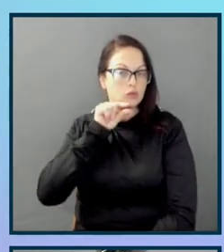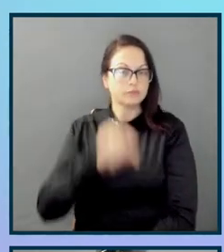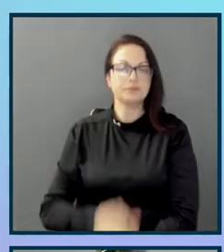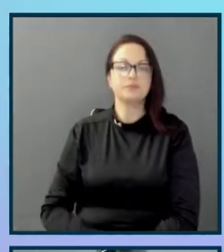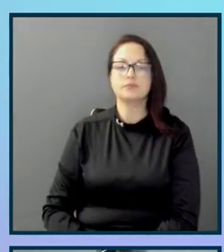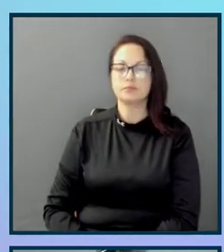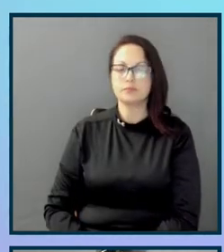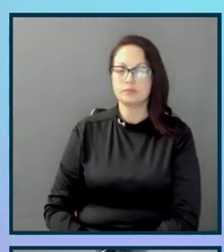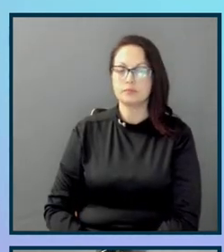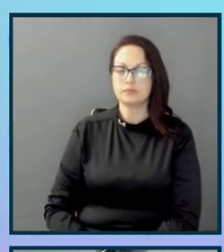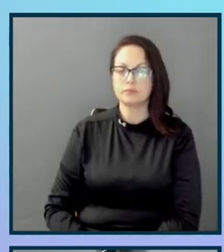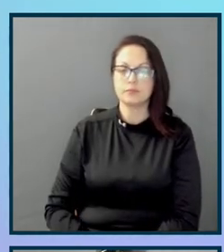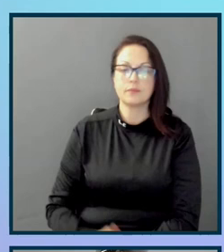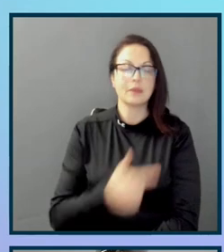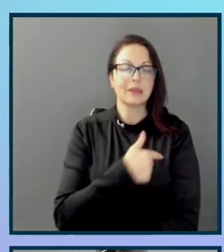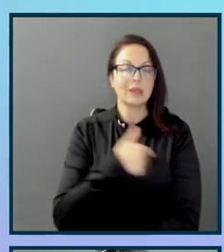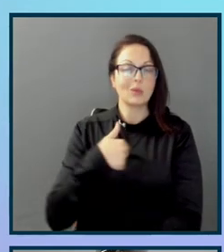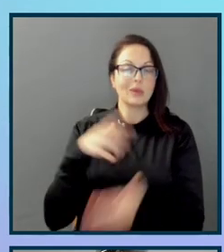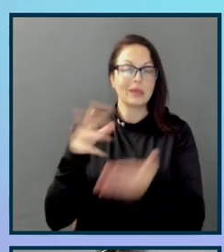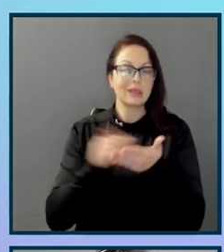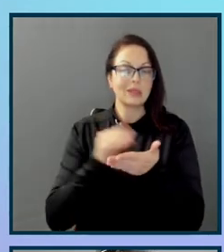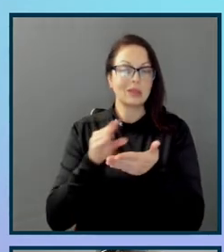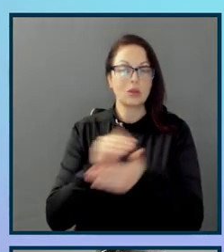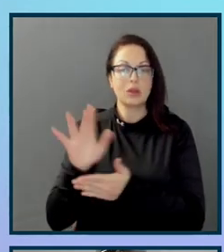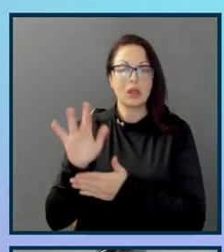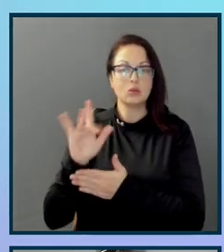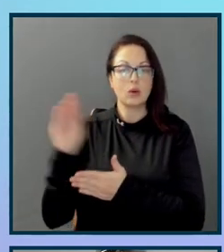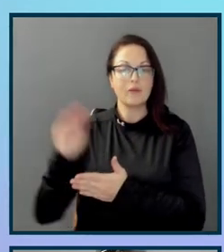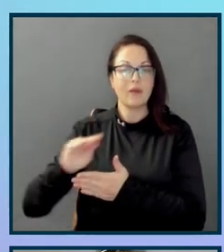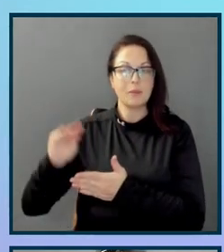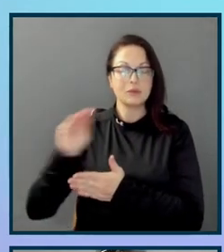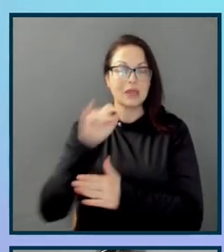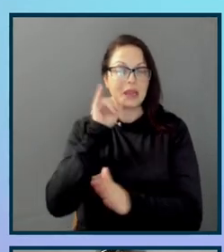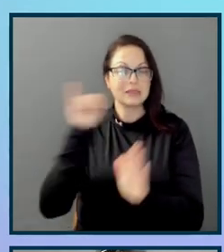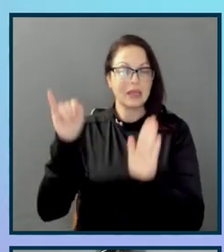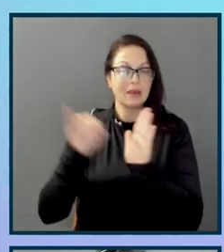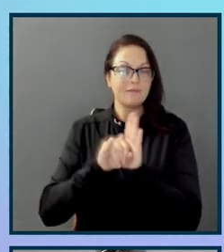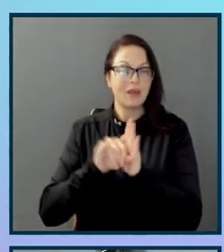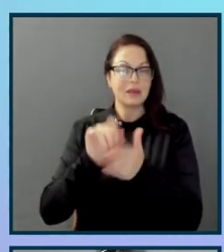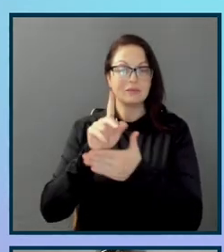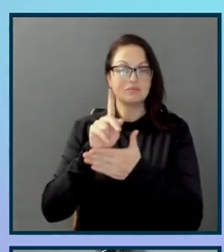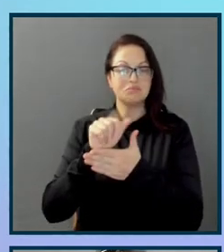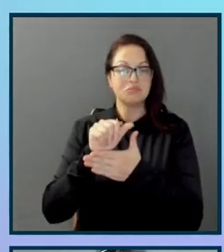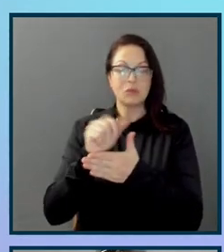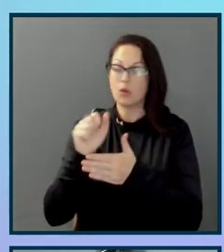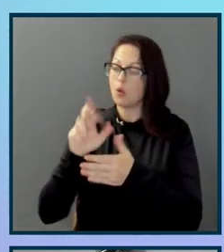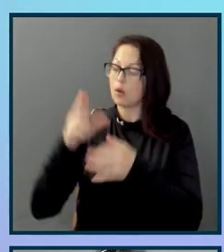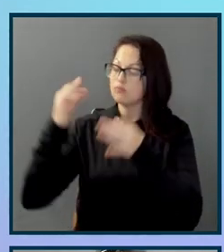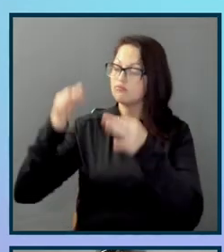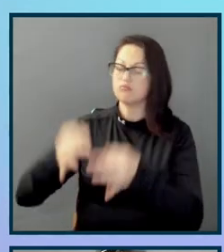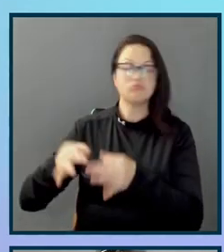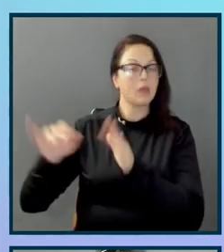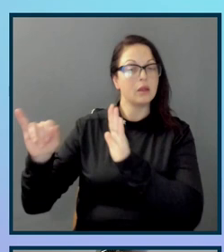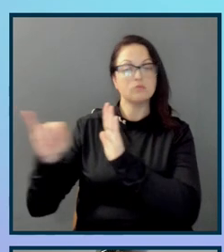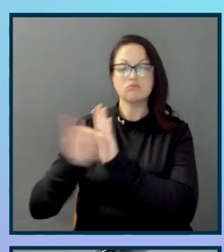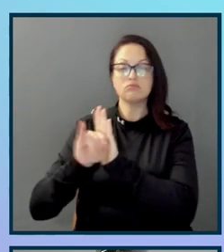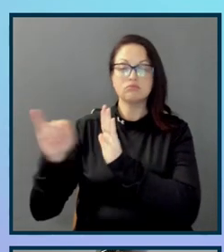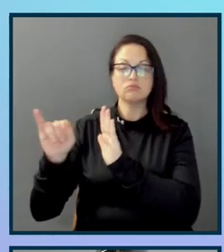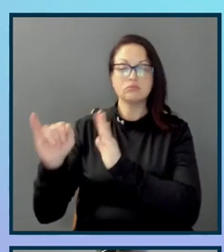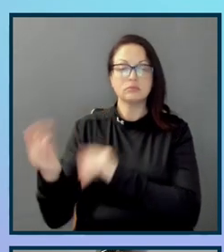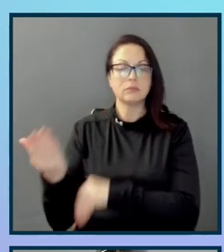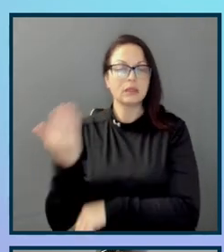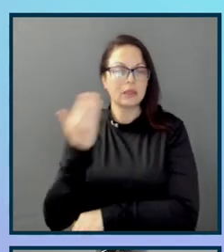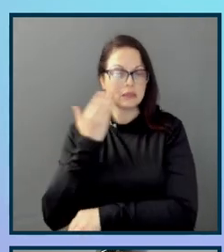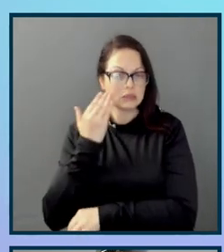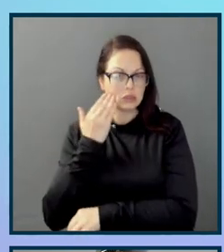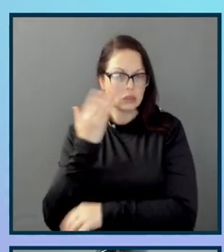Similarly, we learned that 25% of people identified as disabled or choose not to self-identify, which is actually in line with a lot of known popular